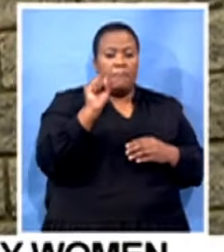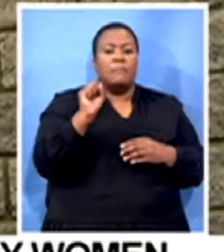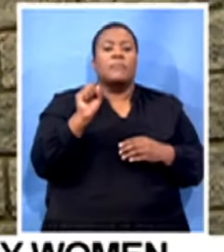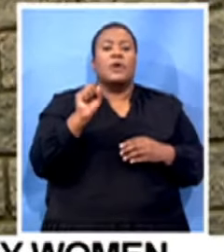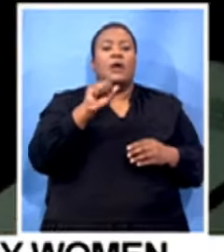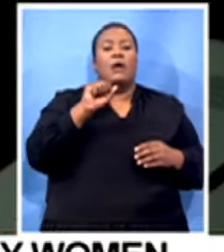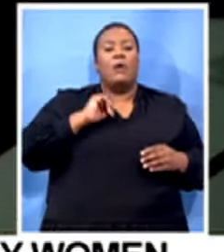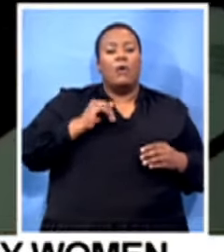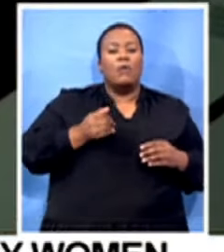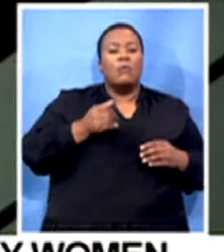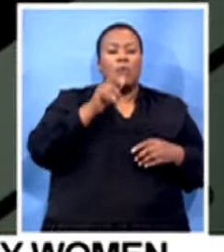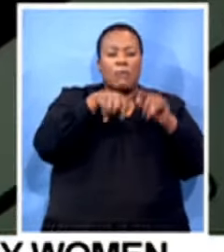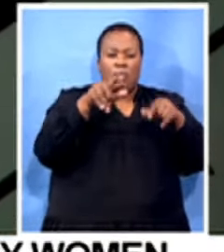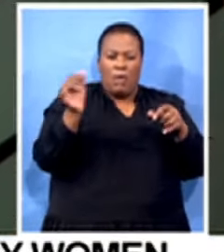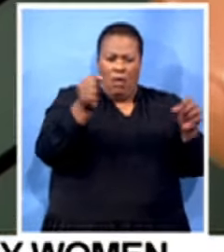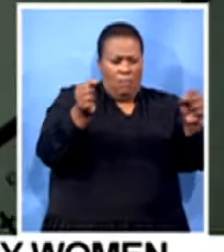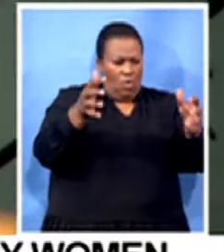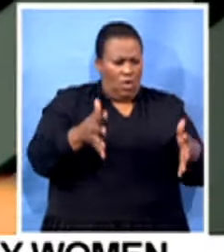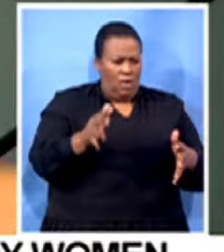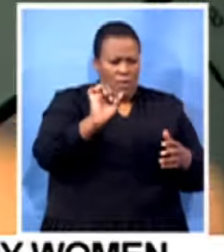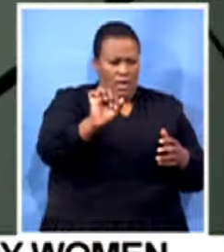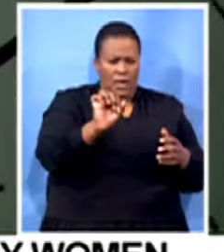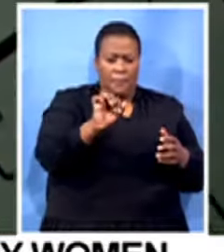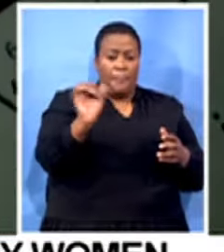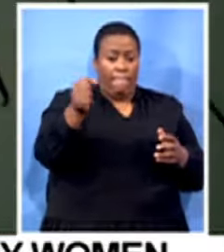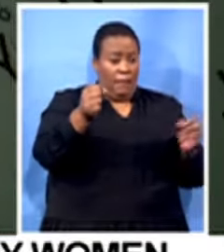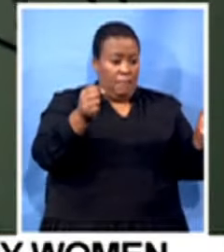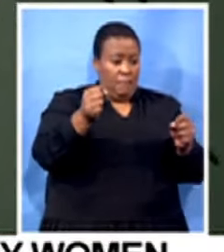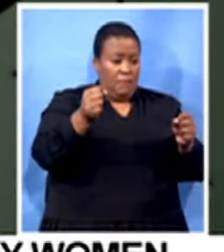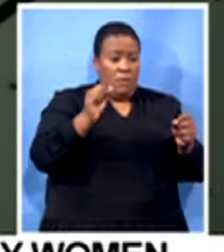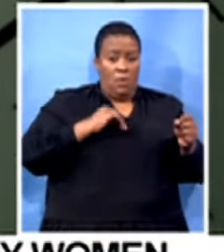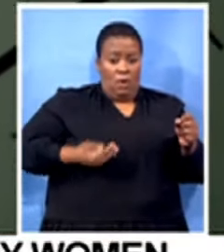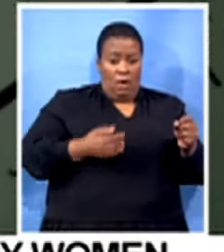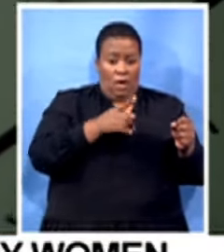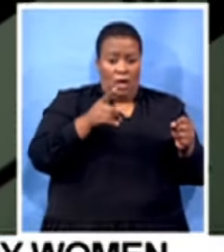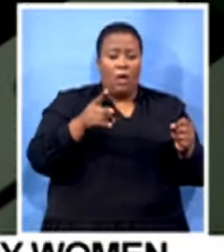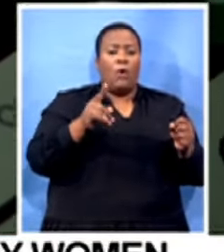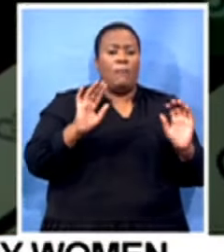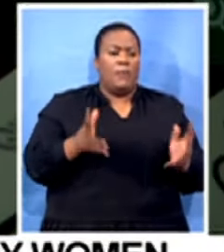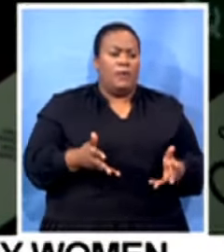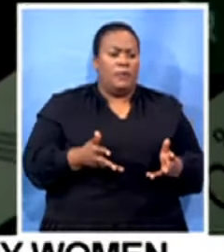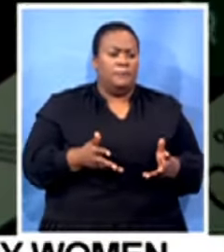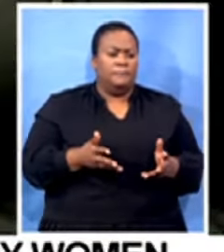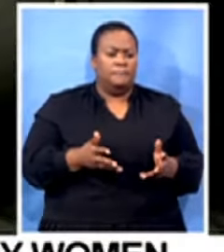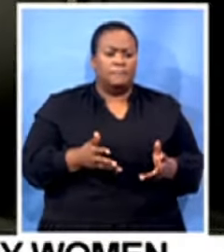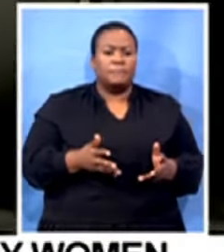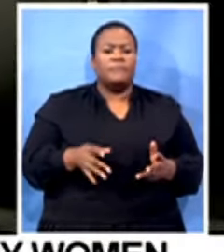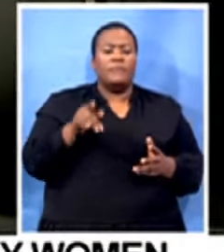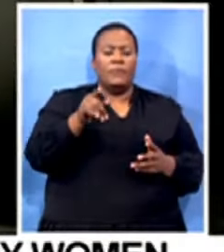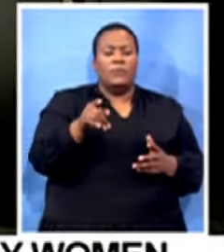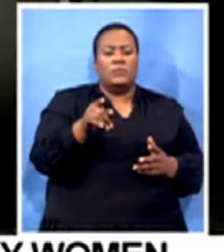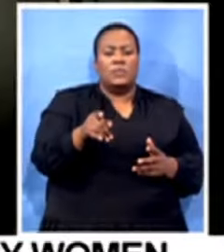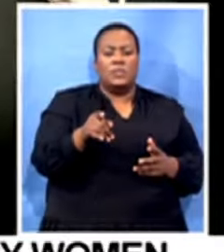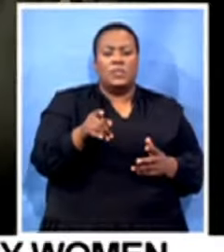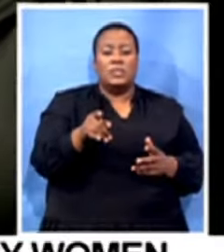are women with their own vehicles and a professional driving permit. Siviwe Honono is one of the current